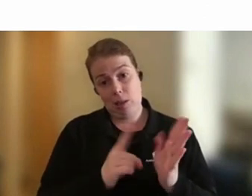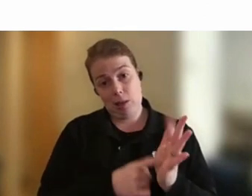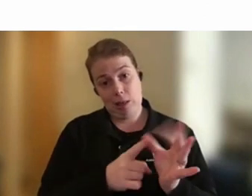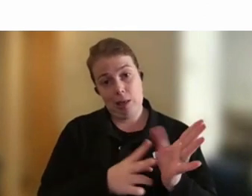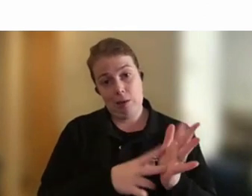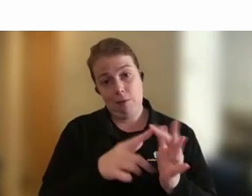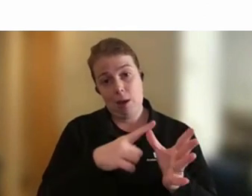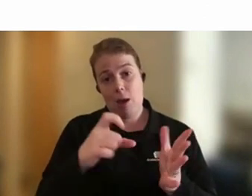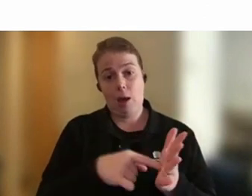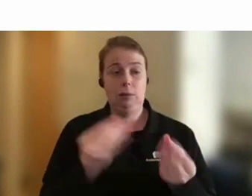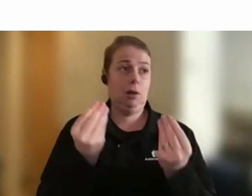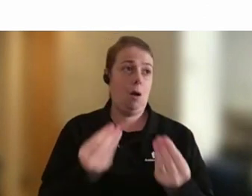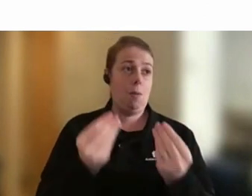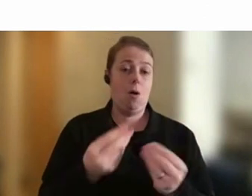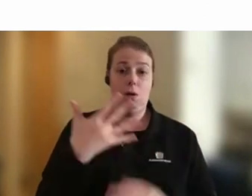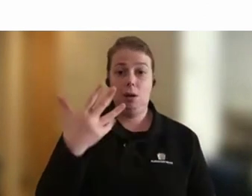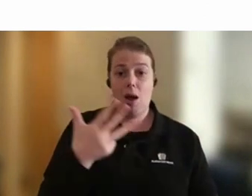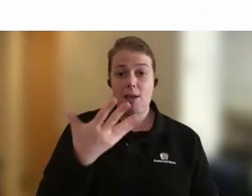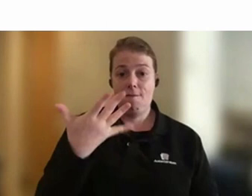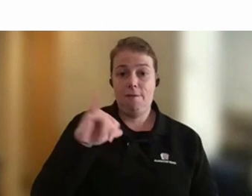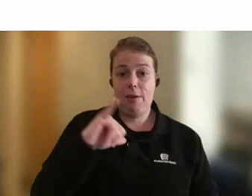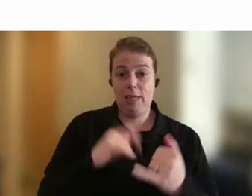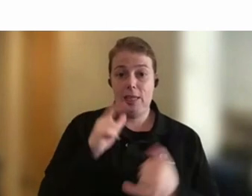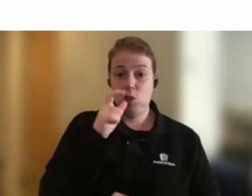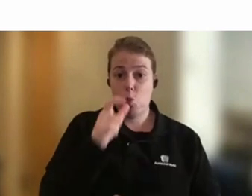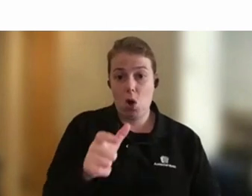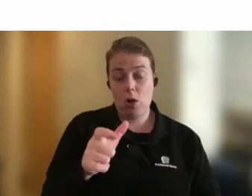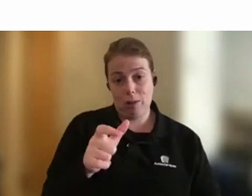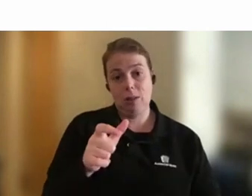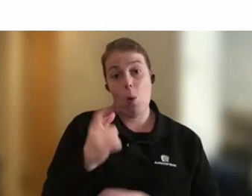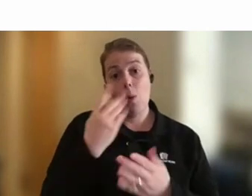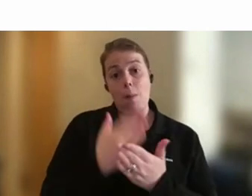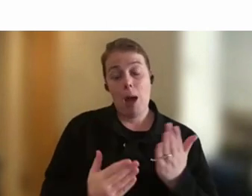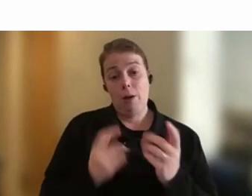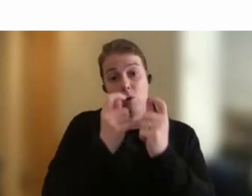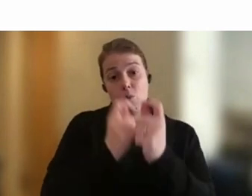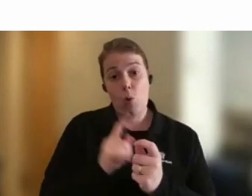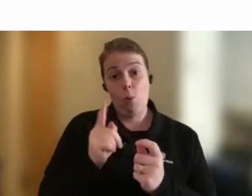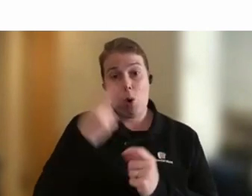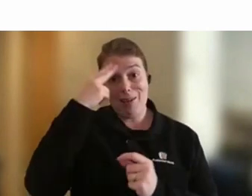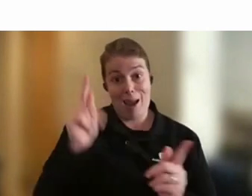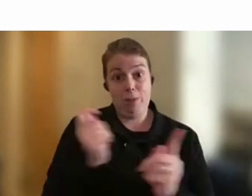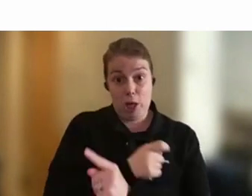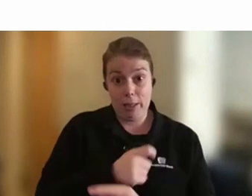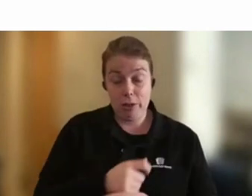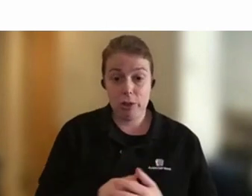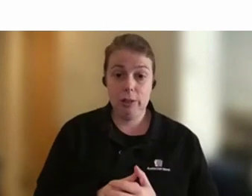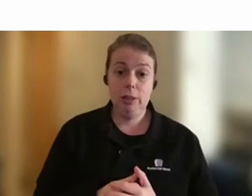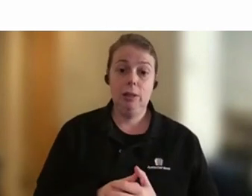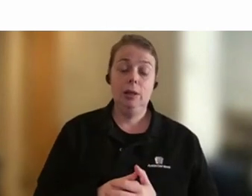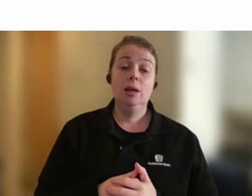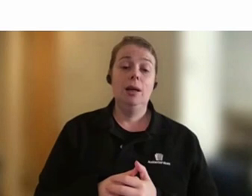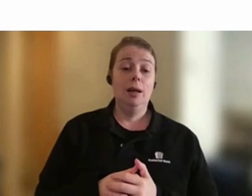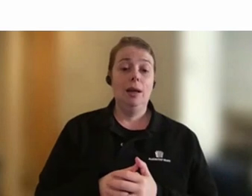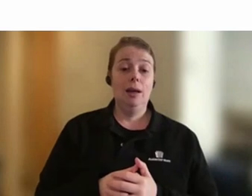of the reform could very well be changing the name of the act. And I guess I'm reflecting on is part time going to be one of those terms again that we all look